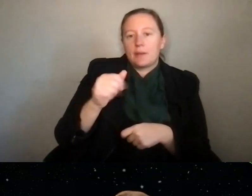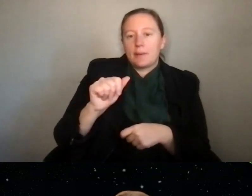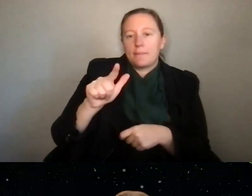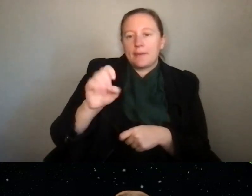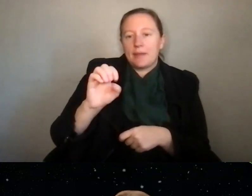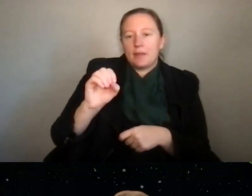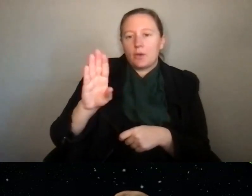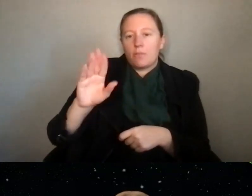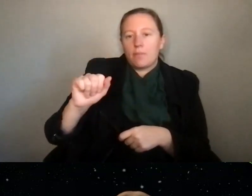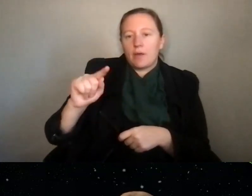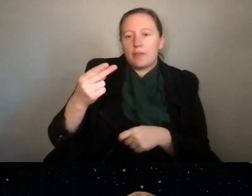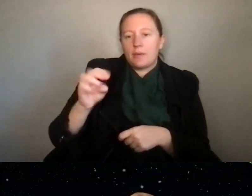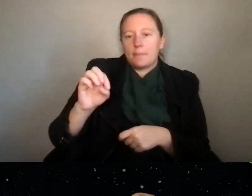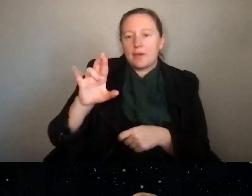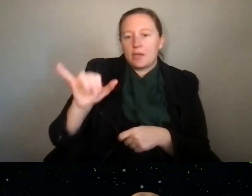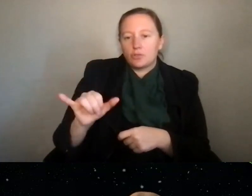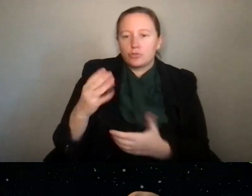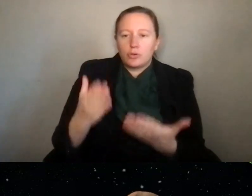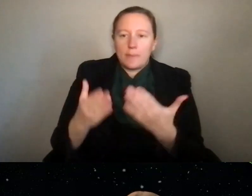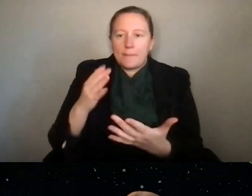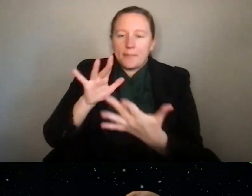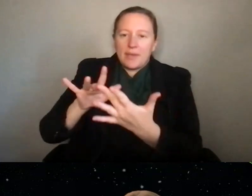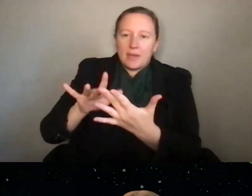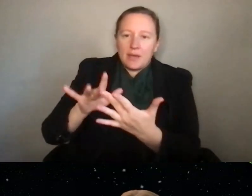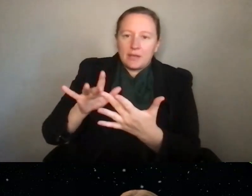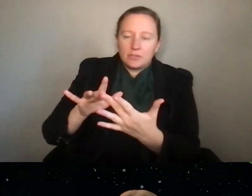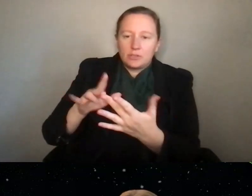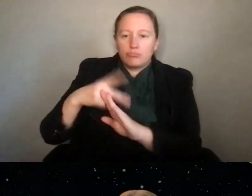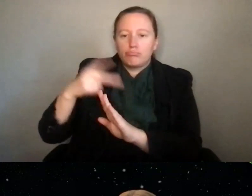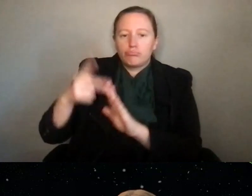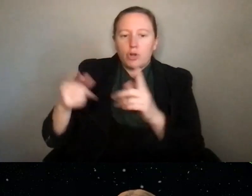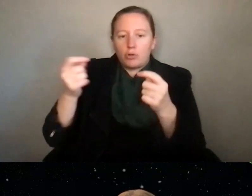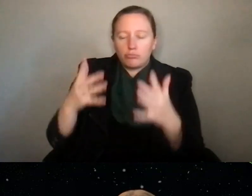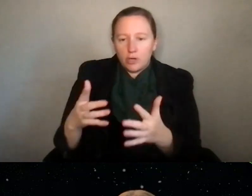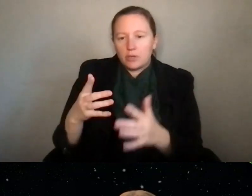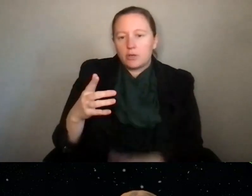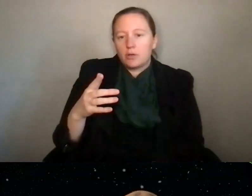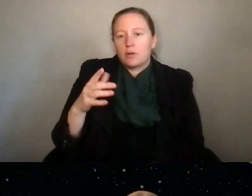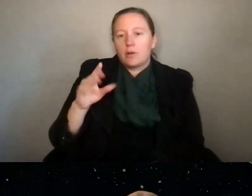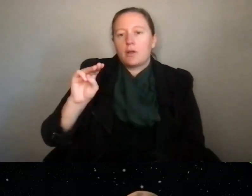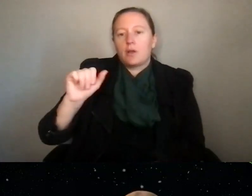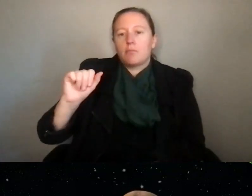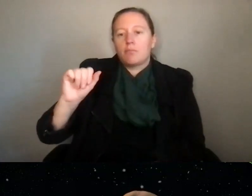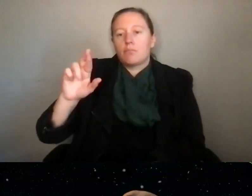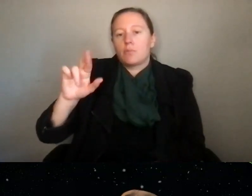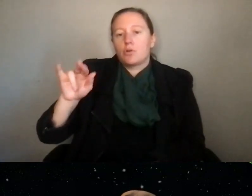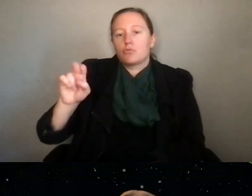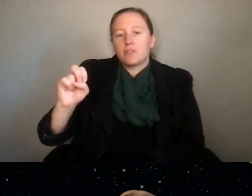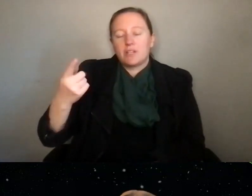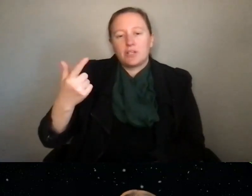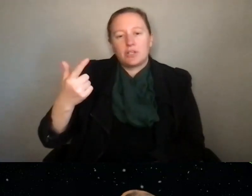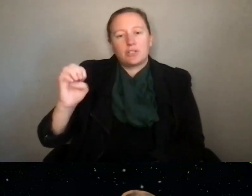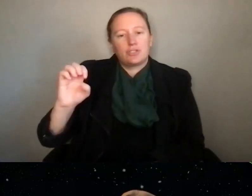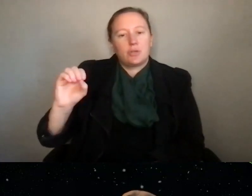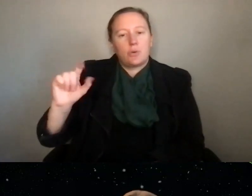Right. Maybe it's reaching out to program directors in marine geology and geophysics program,